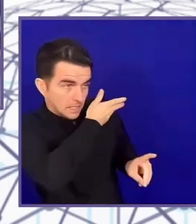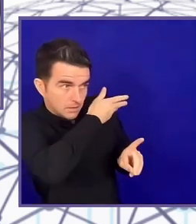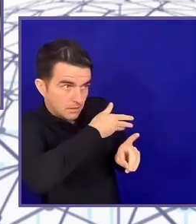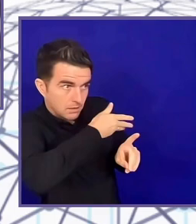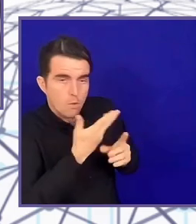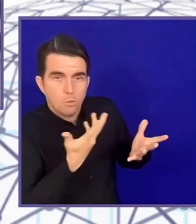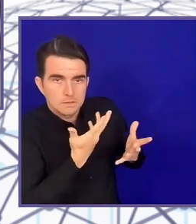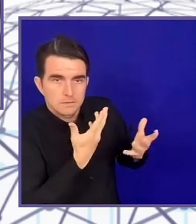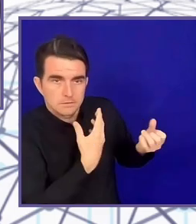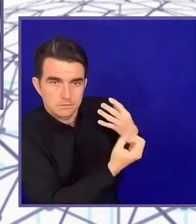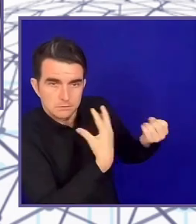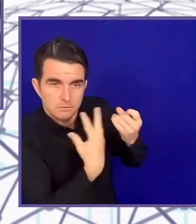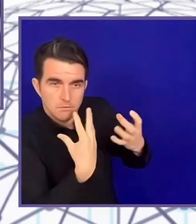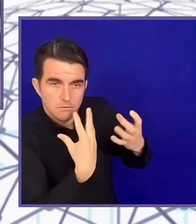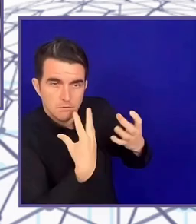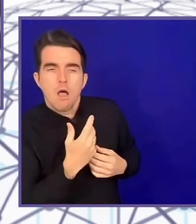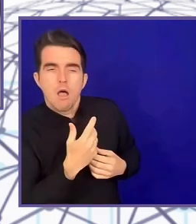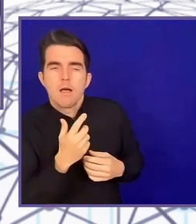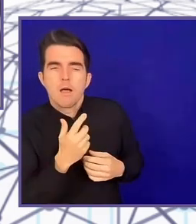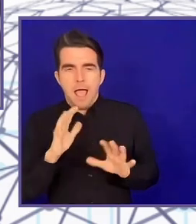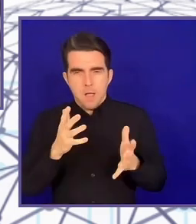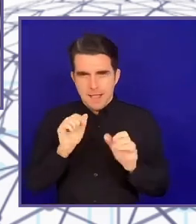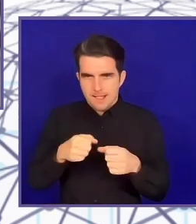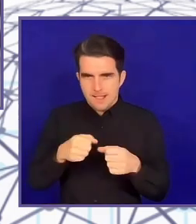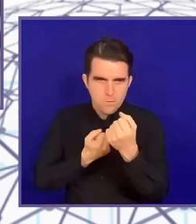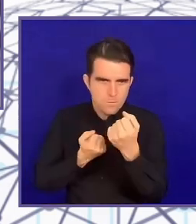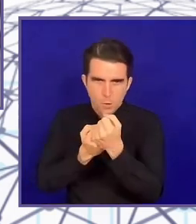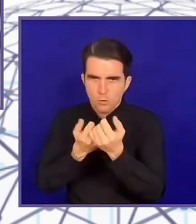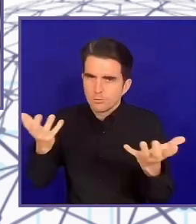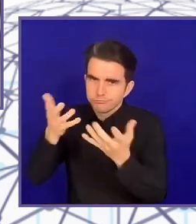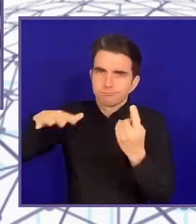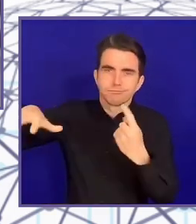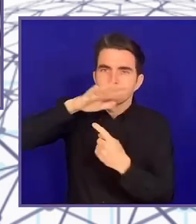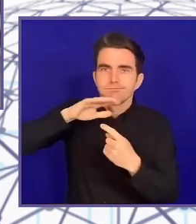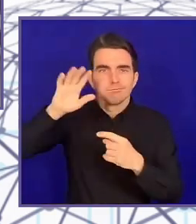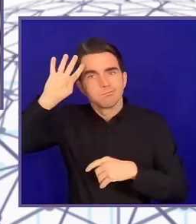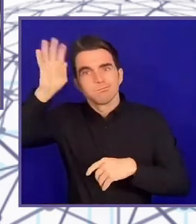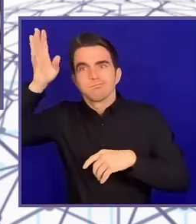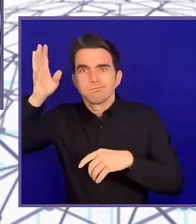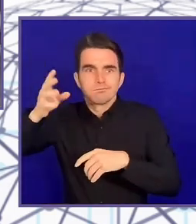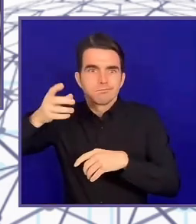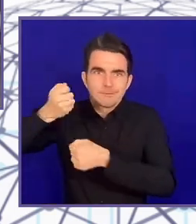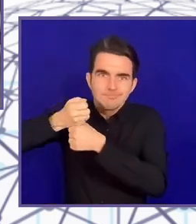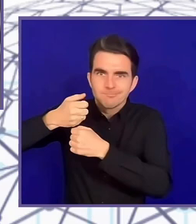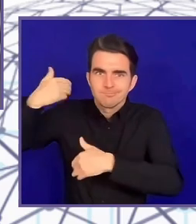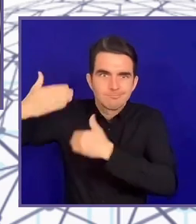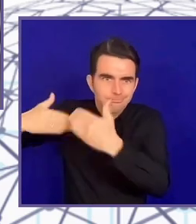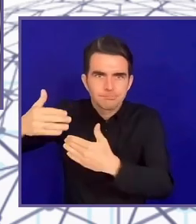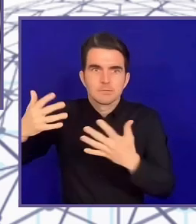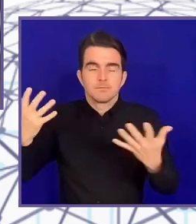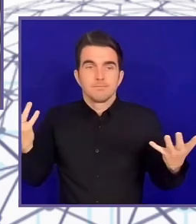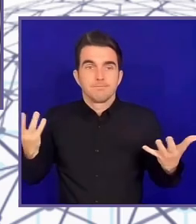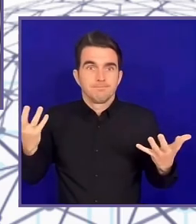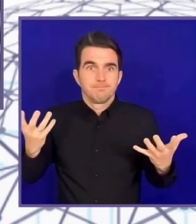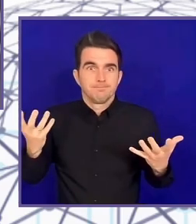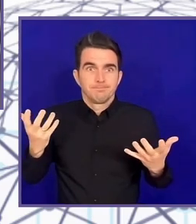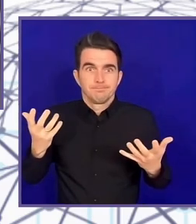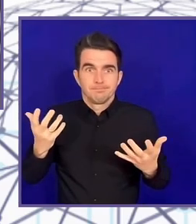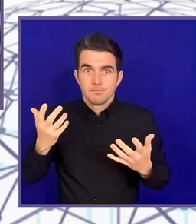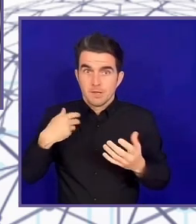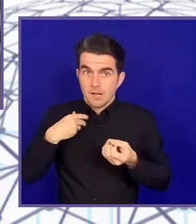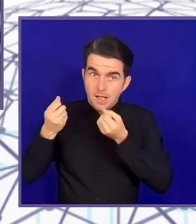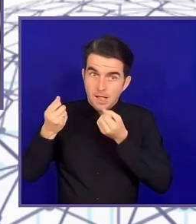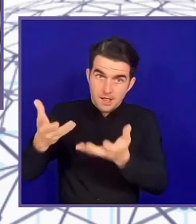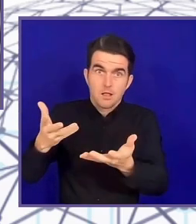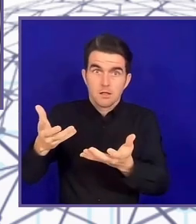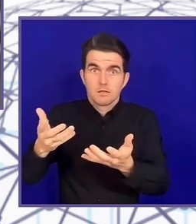half a million to begin to scale realistically. And so all the £10,000, I keep calling it life support. I wish people would